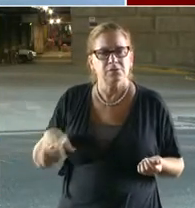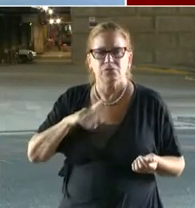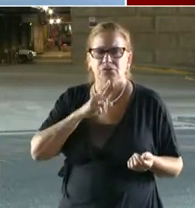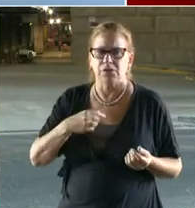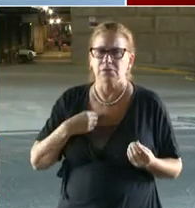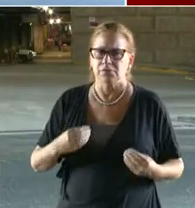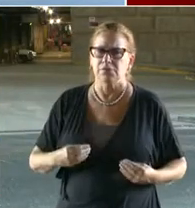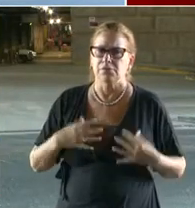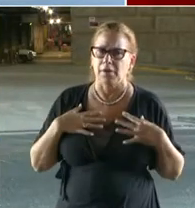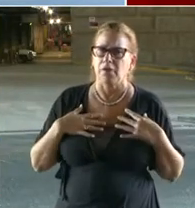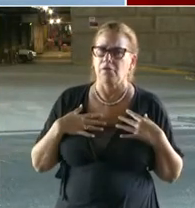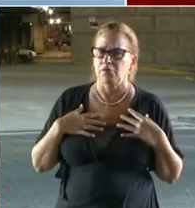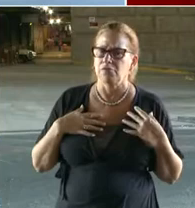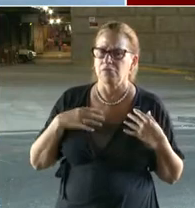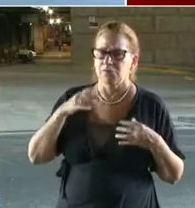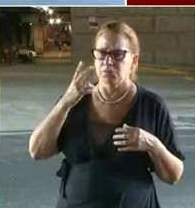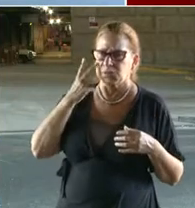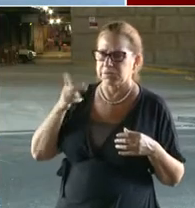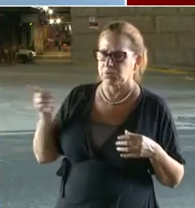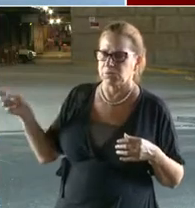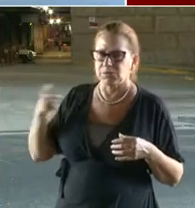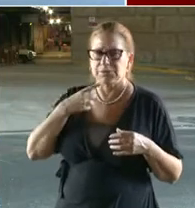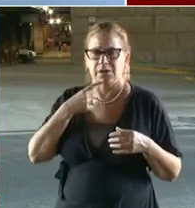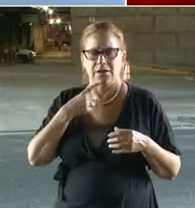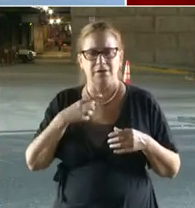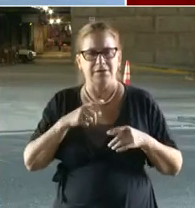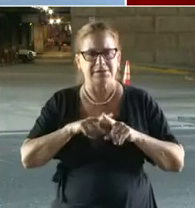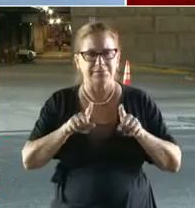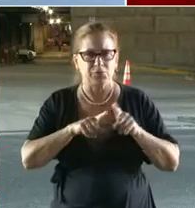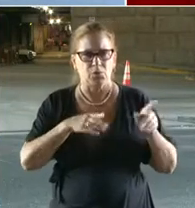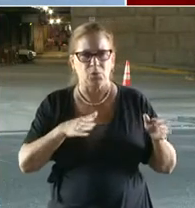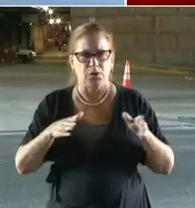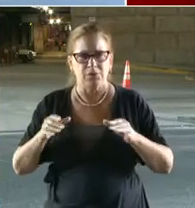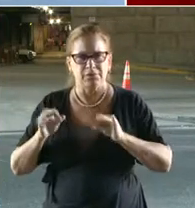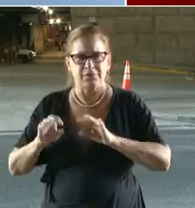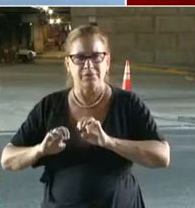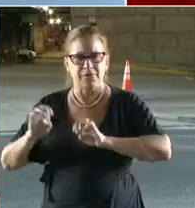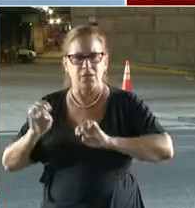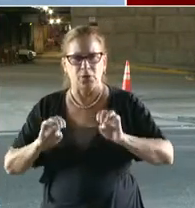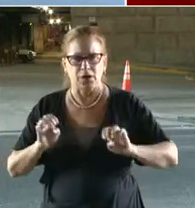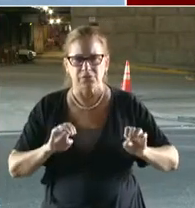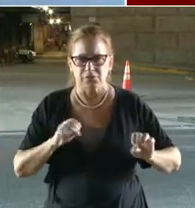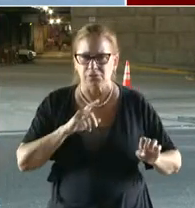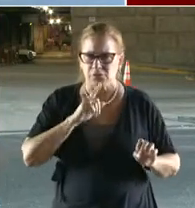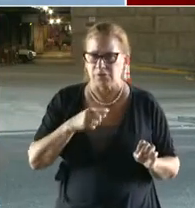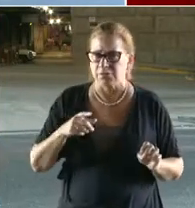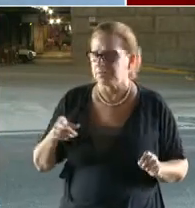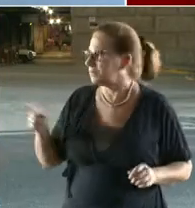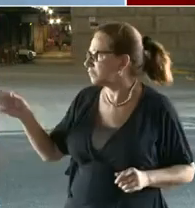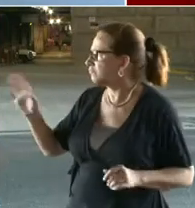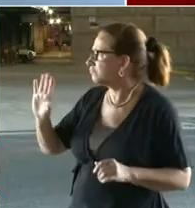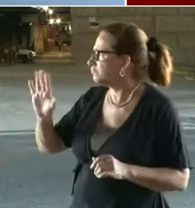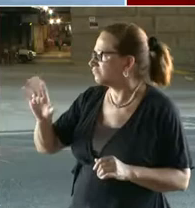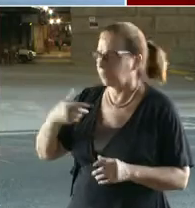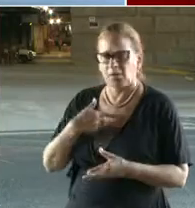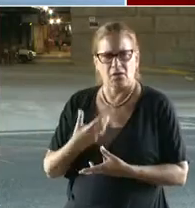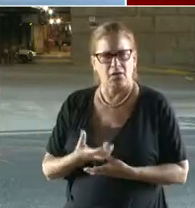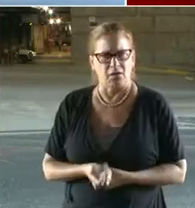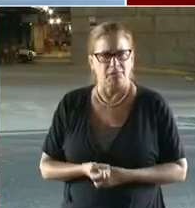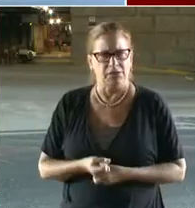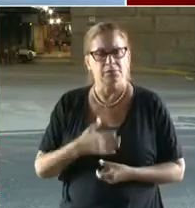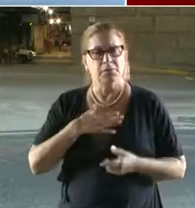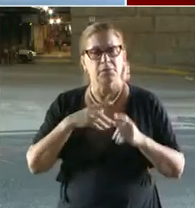the process that you have in place? No, we're very confident in our our bridge team and in our inspections and how we go about inspecting a lot of our bridges